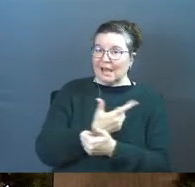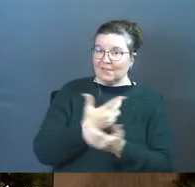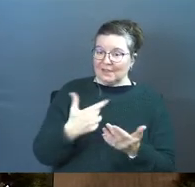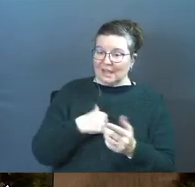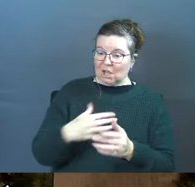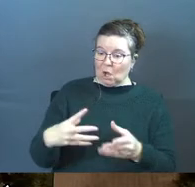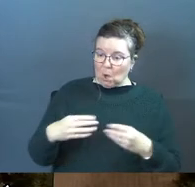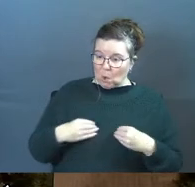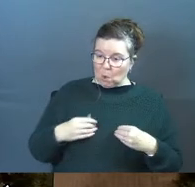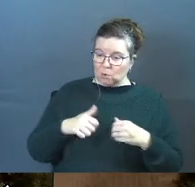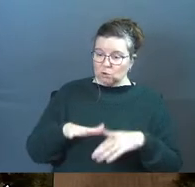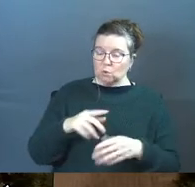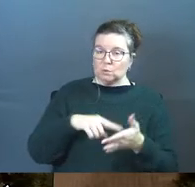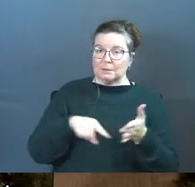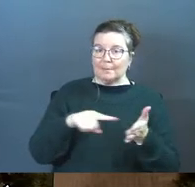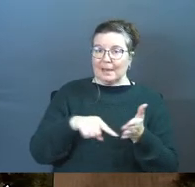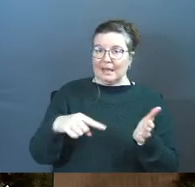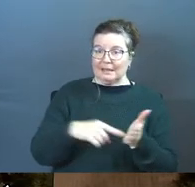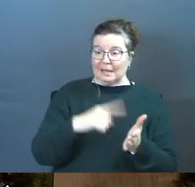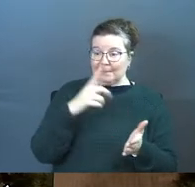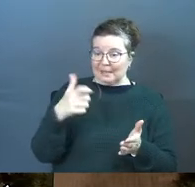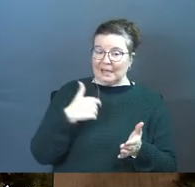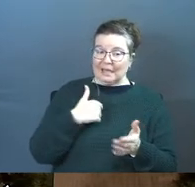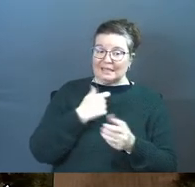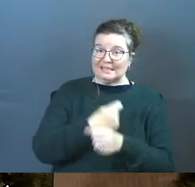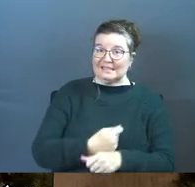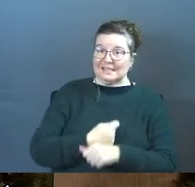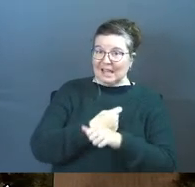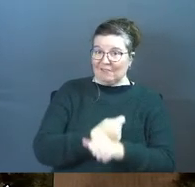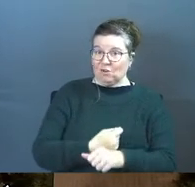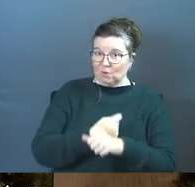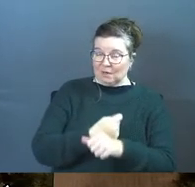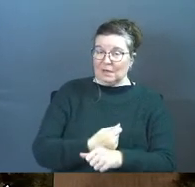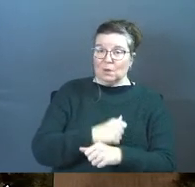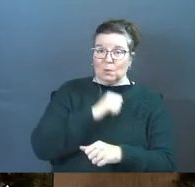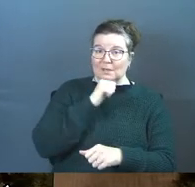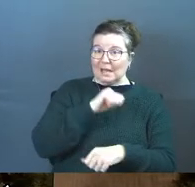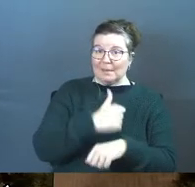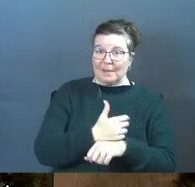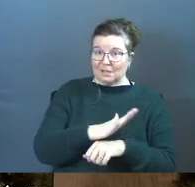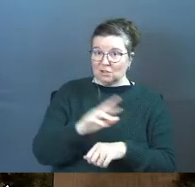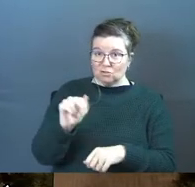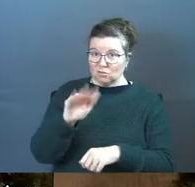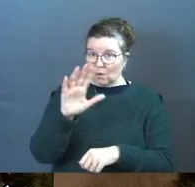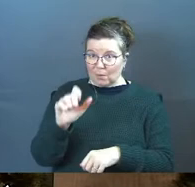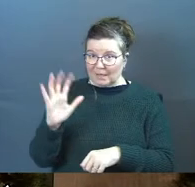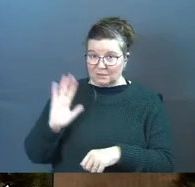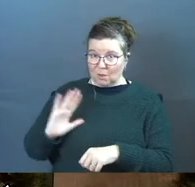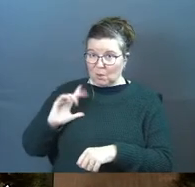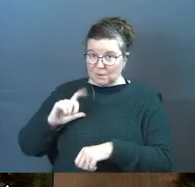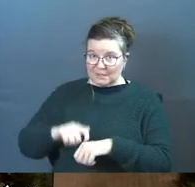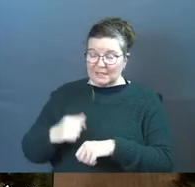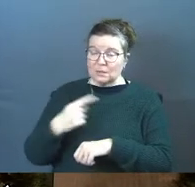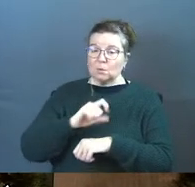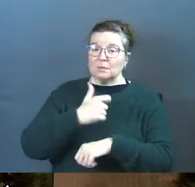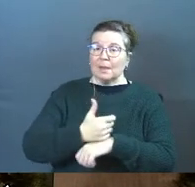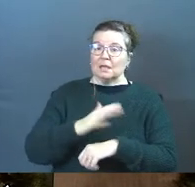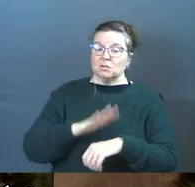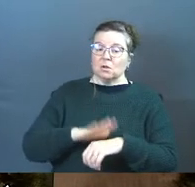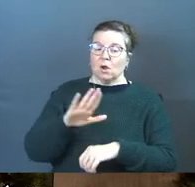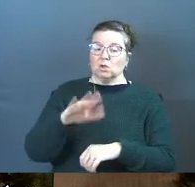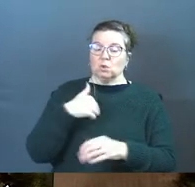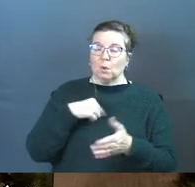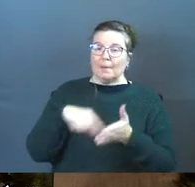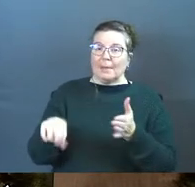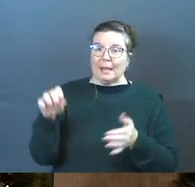everything that he owned to pay the debt because slavery was not based on your race in those days. It was based on